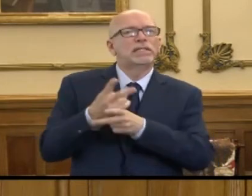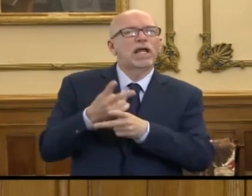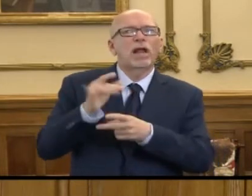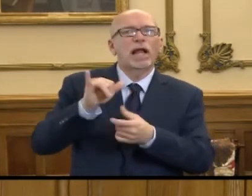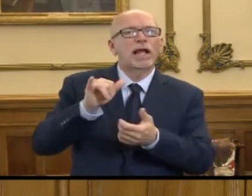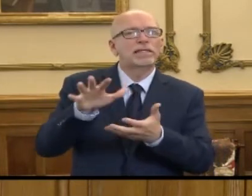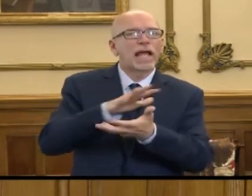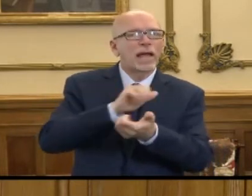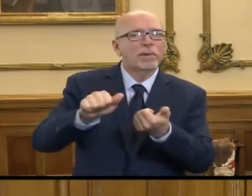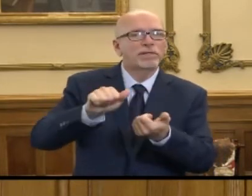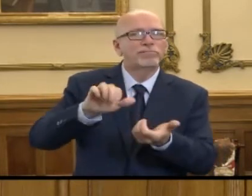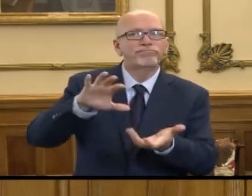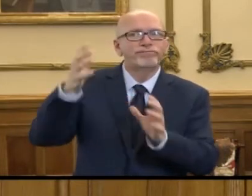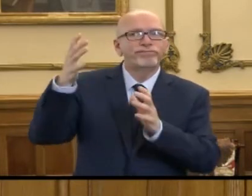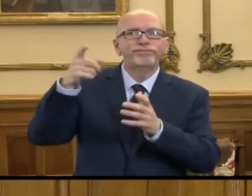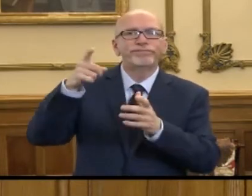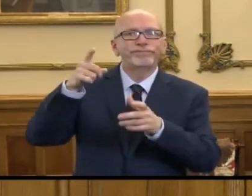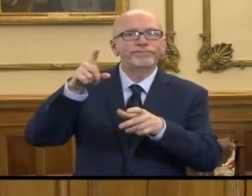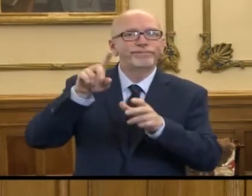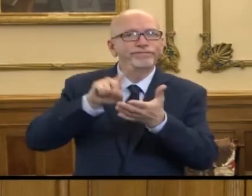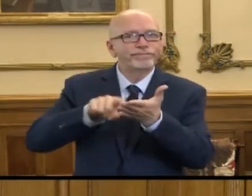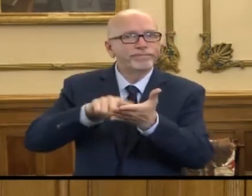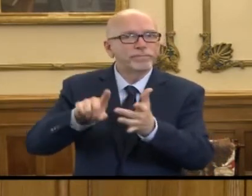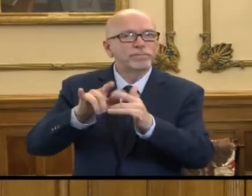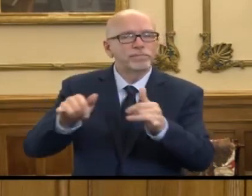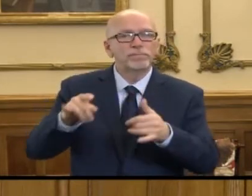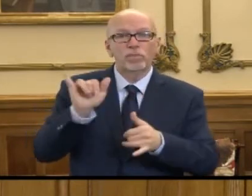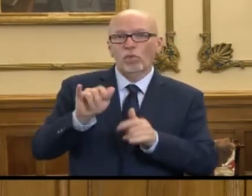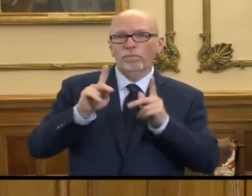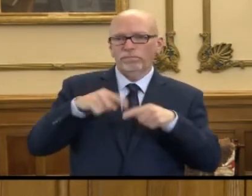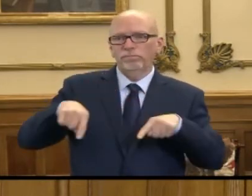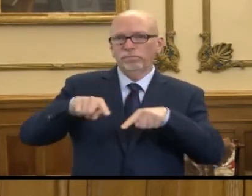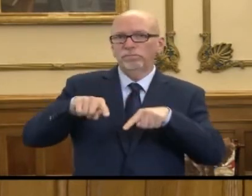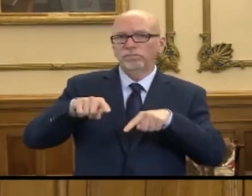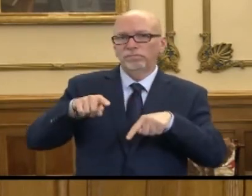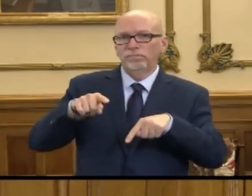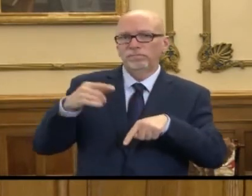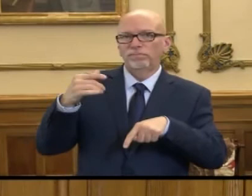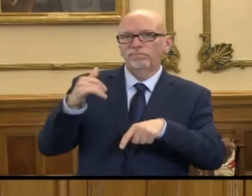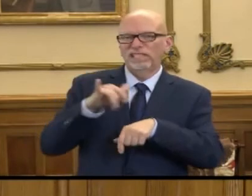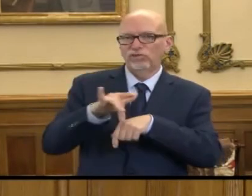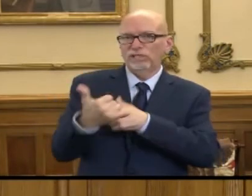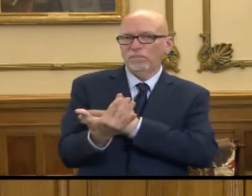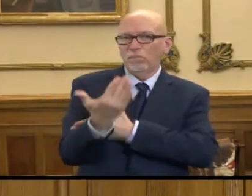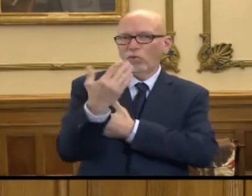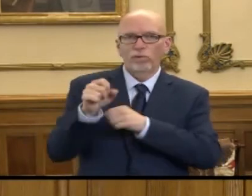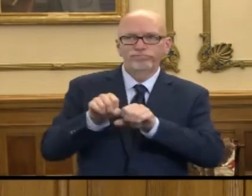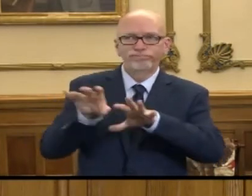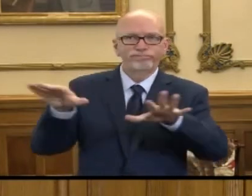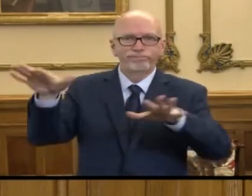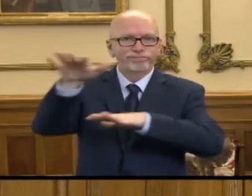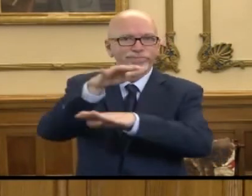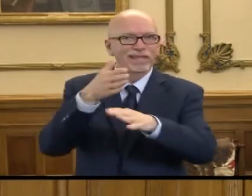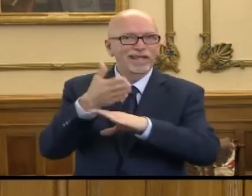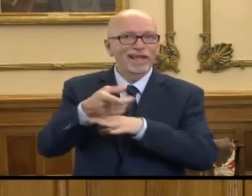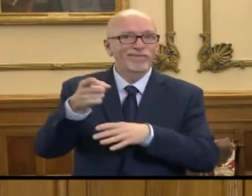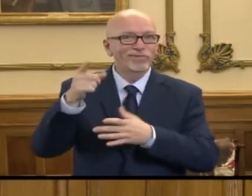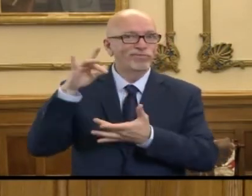damage assessments and that. And those folks were on the scene early this morning after the